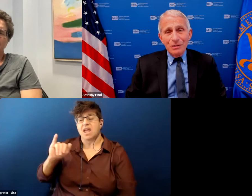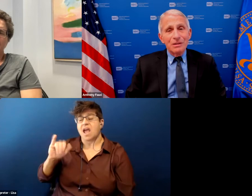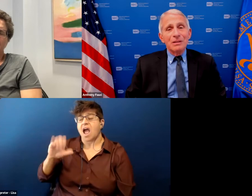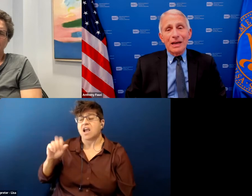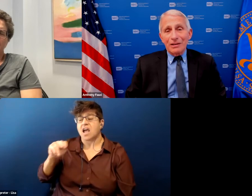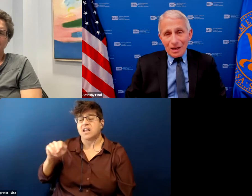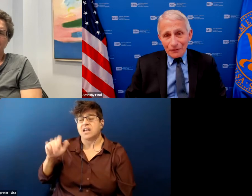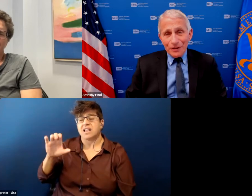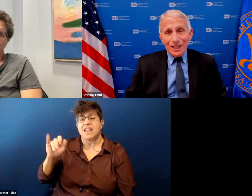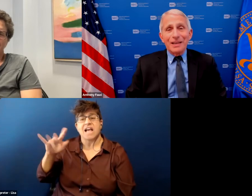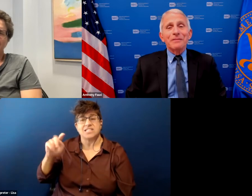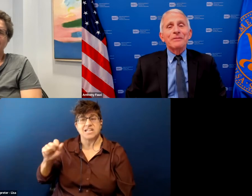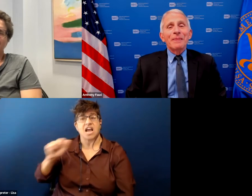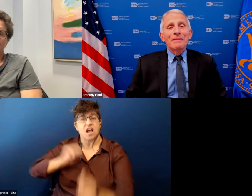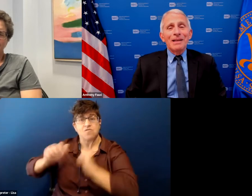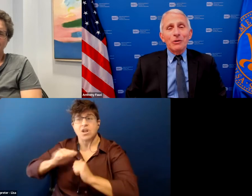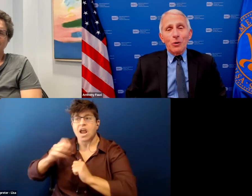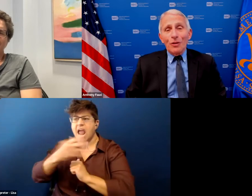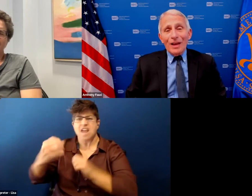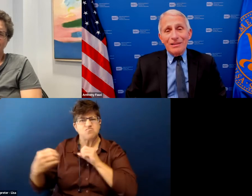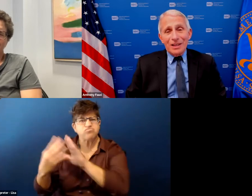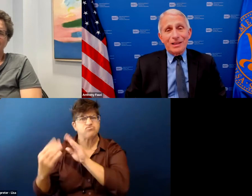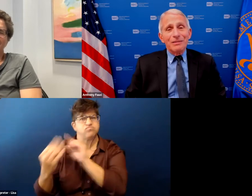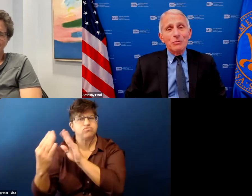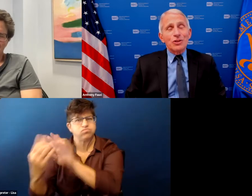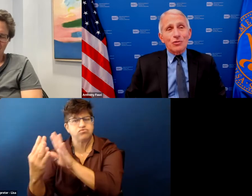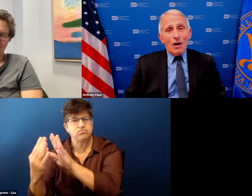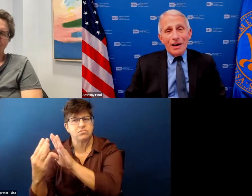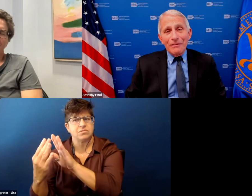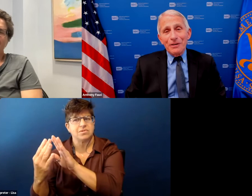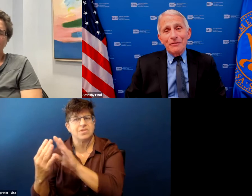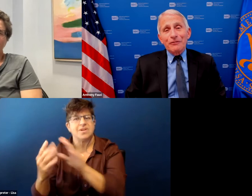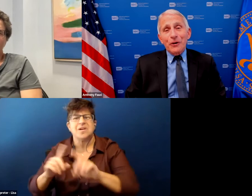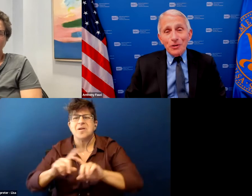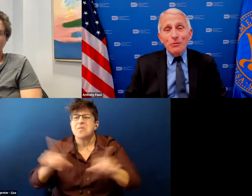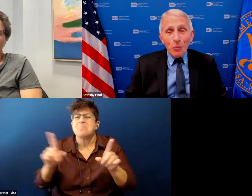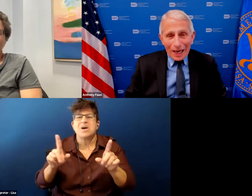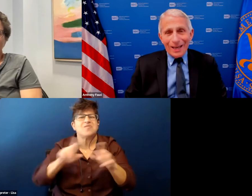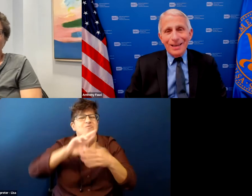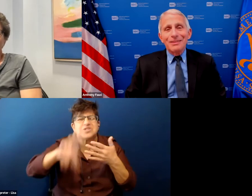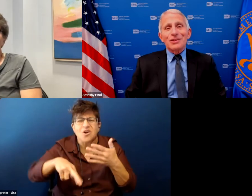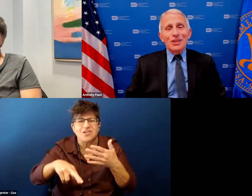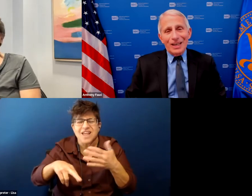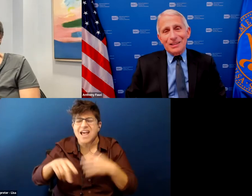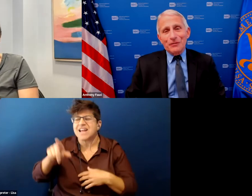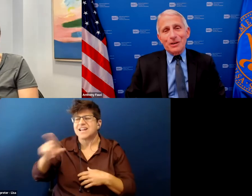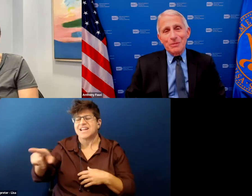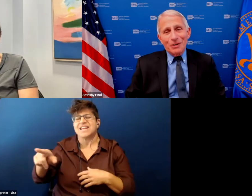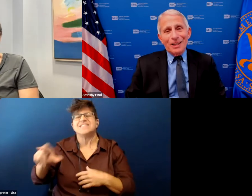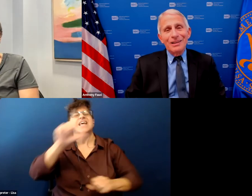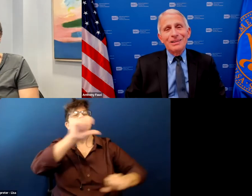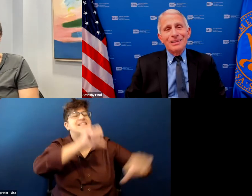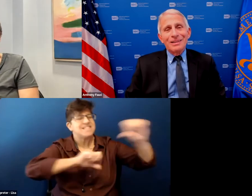and confrontative and all that did was drive further away the scientific